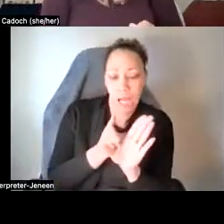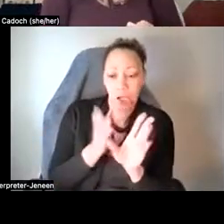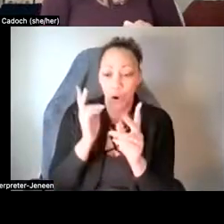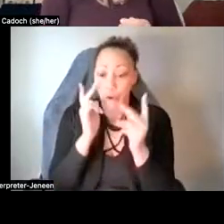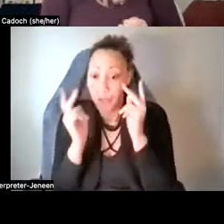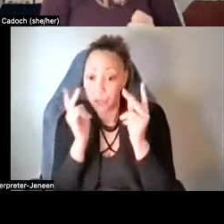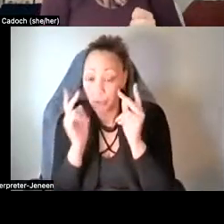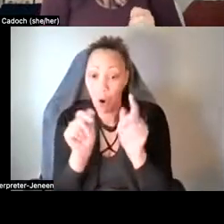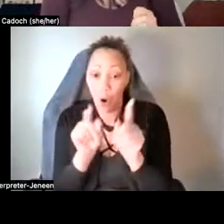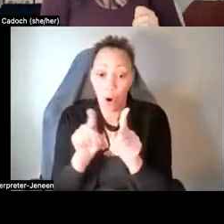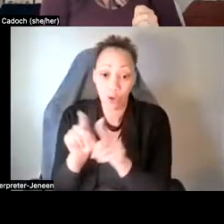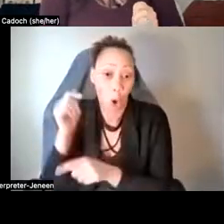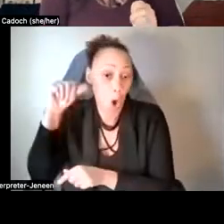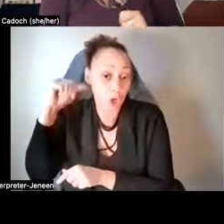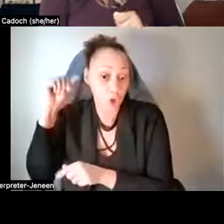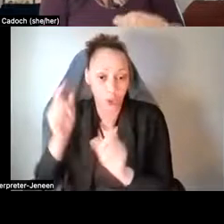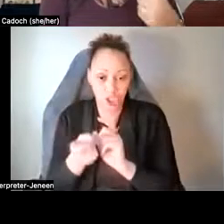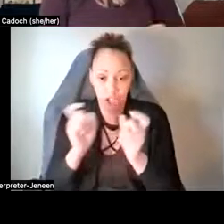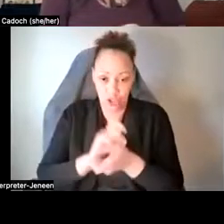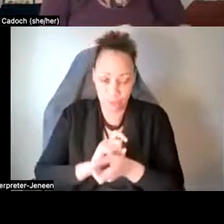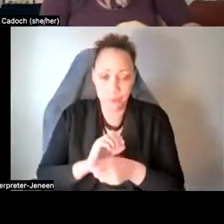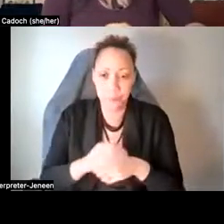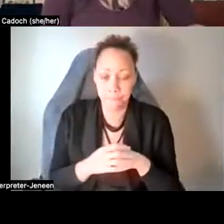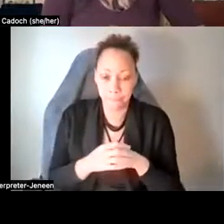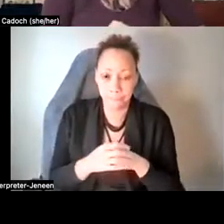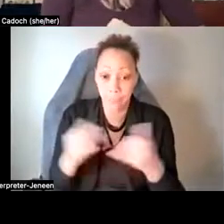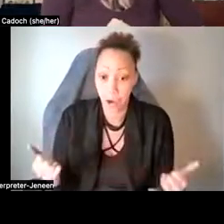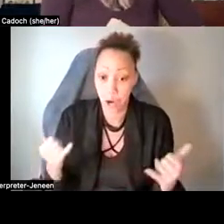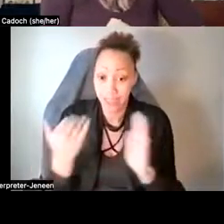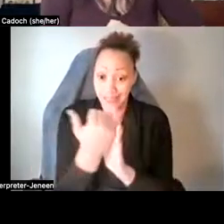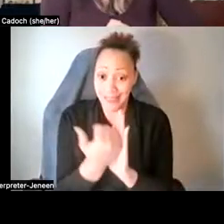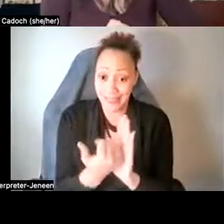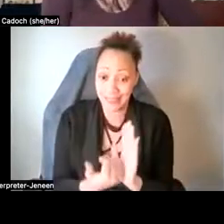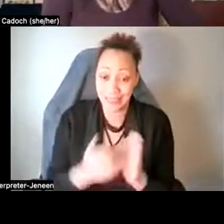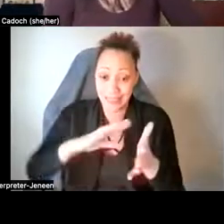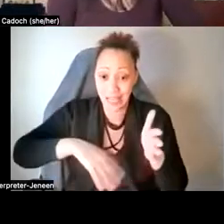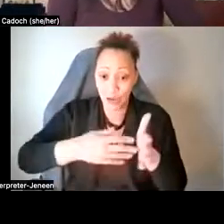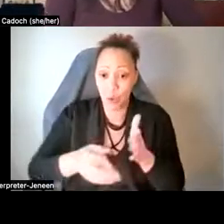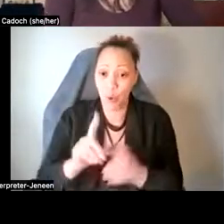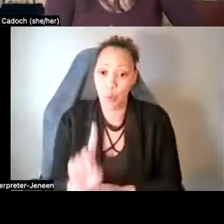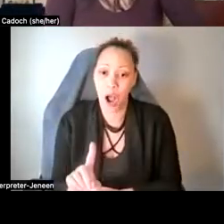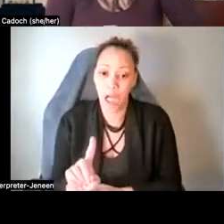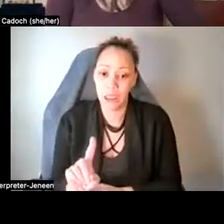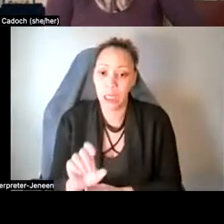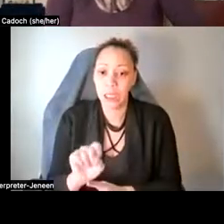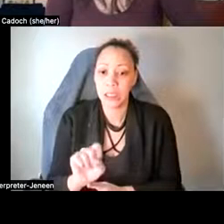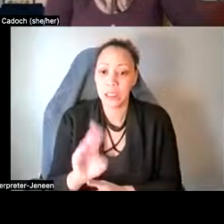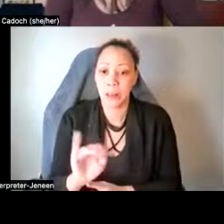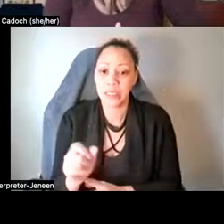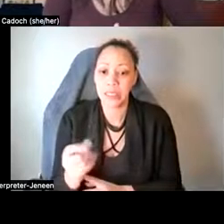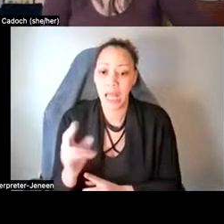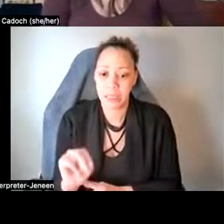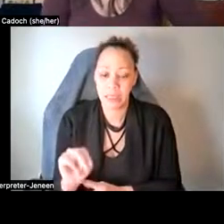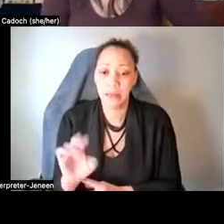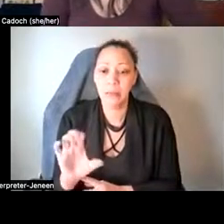auditory changes, and they are currently listed as Schedule I substances, meaning they are illegal and